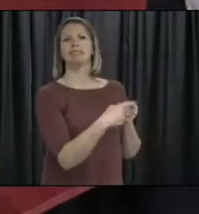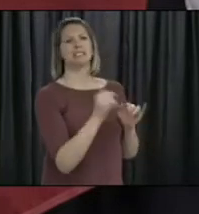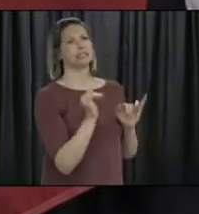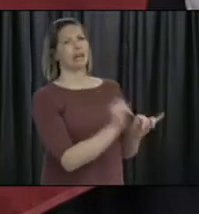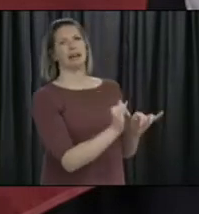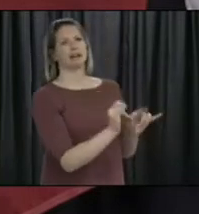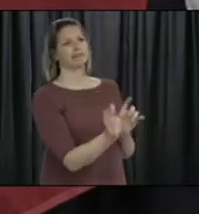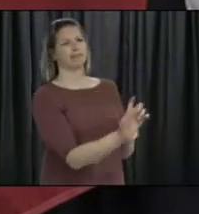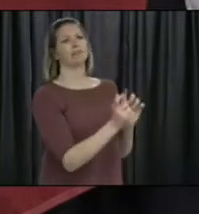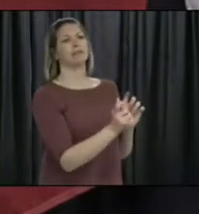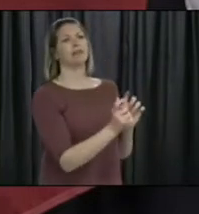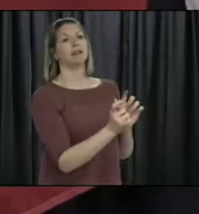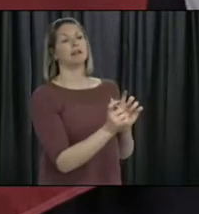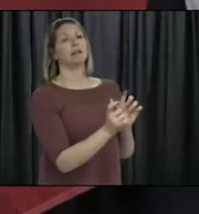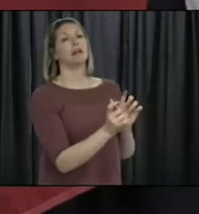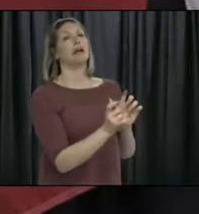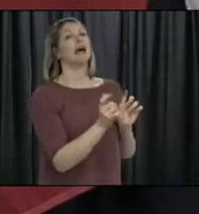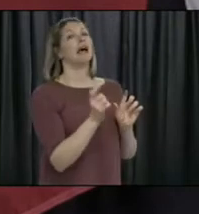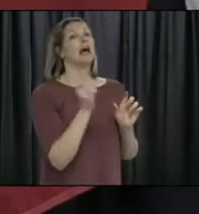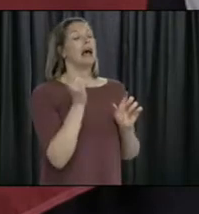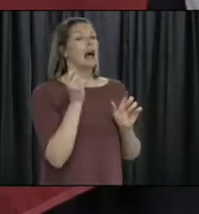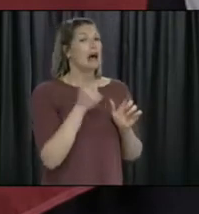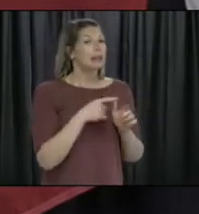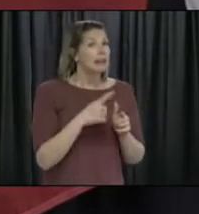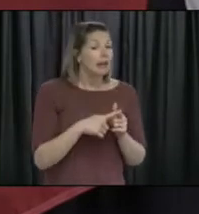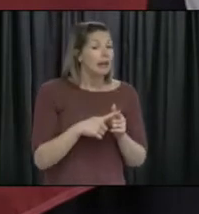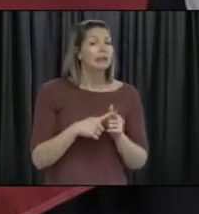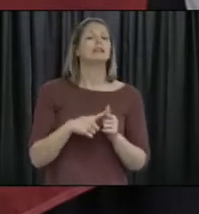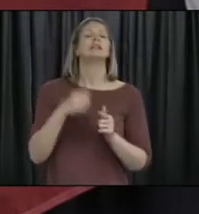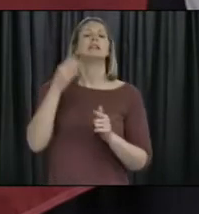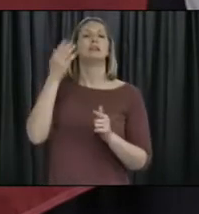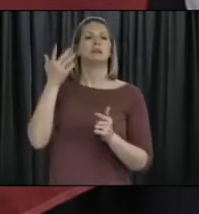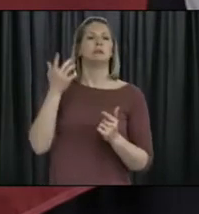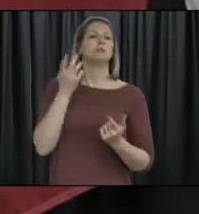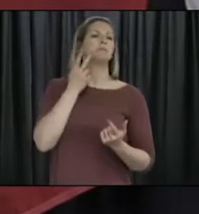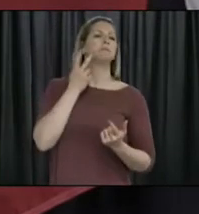that, we must know that we can actually safely do that with the public health measures that we put in place.